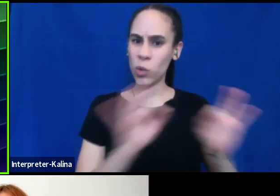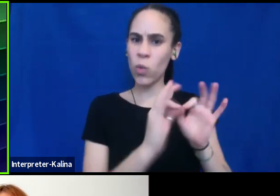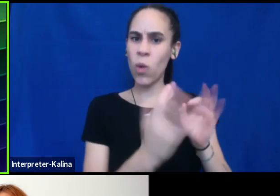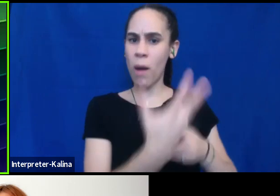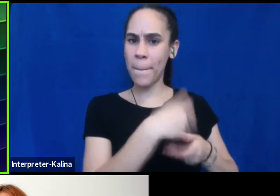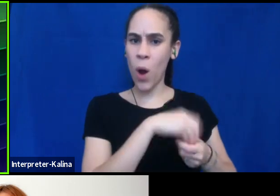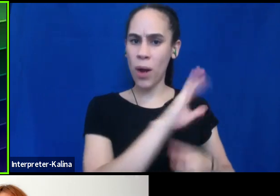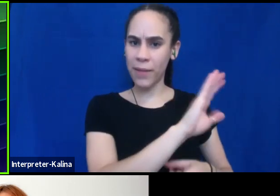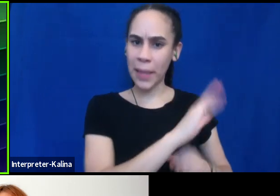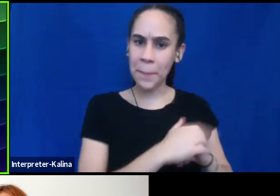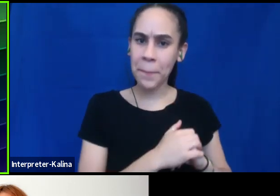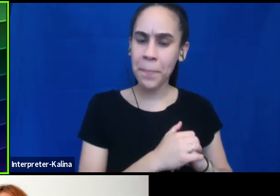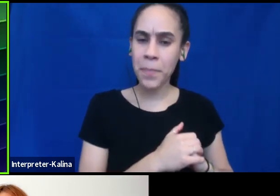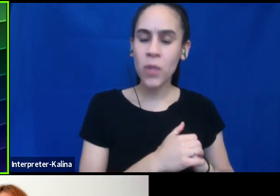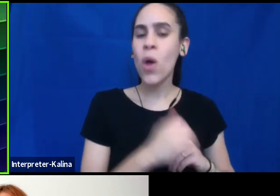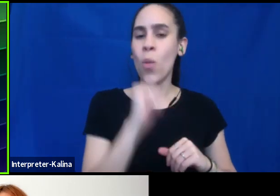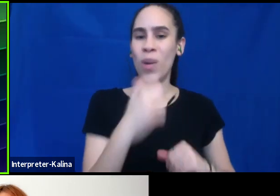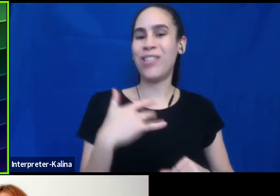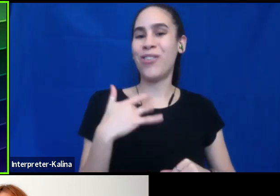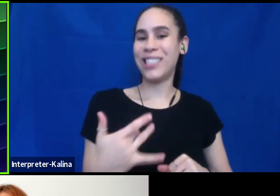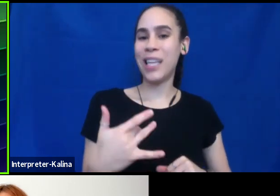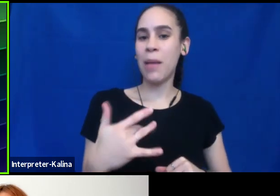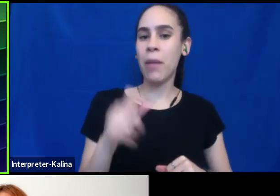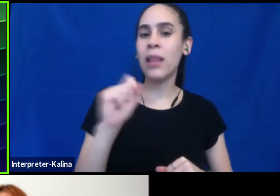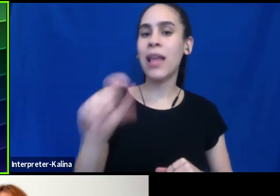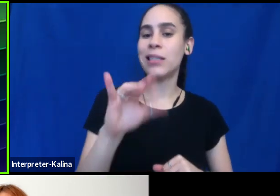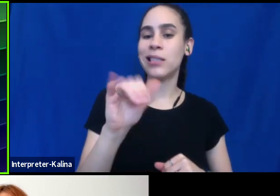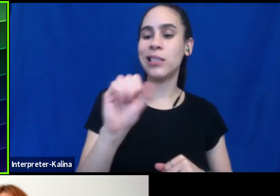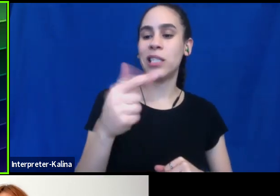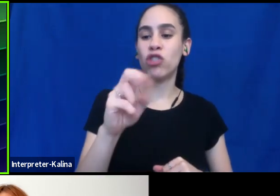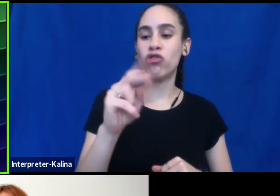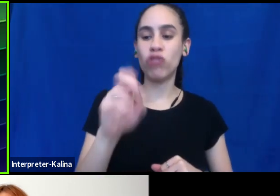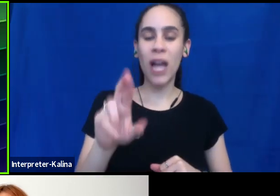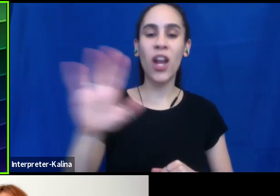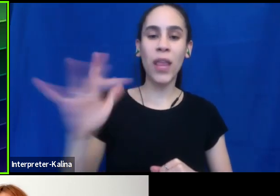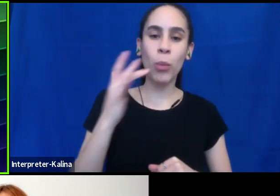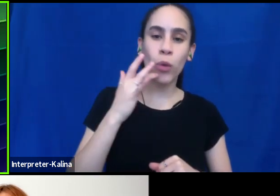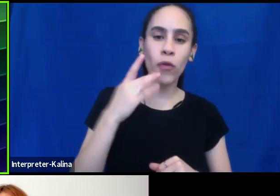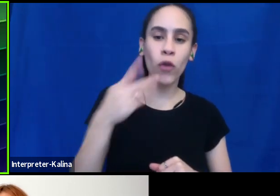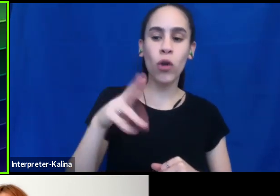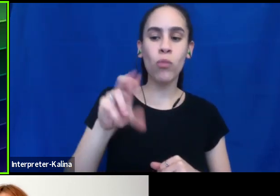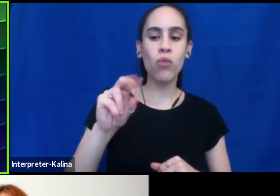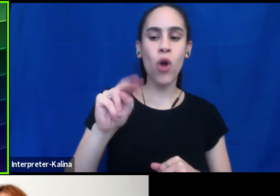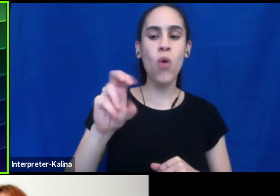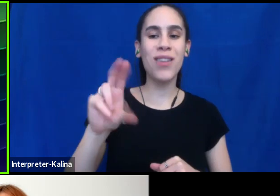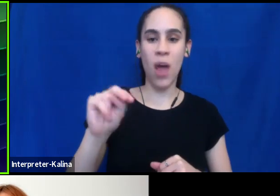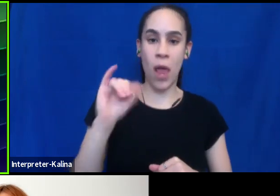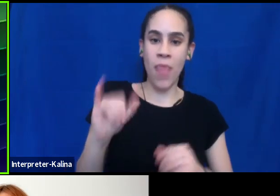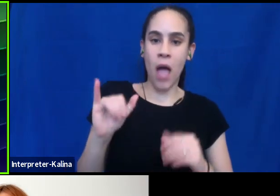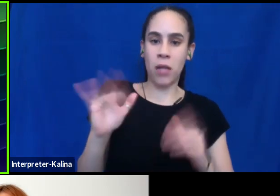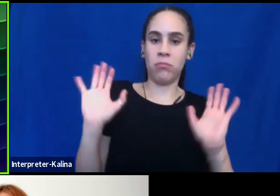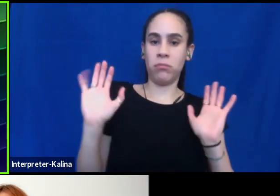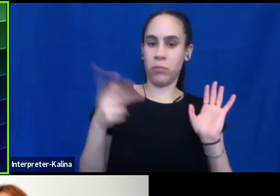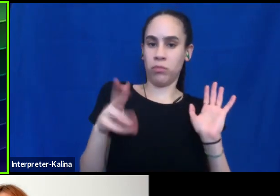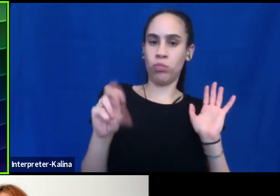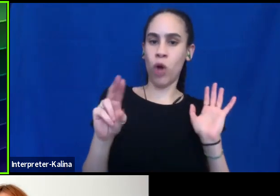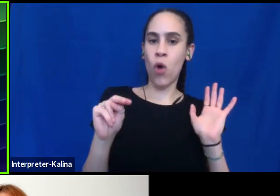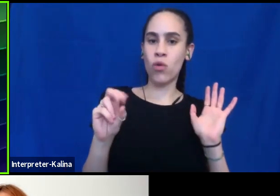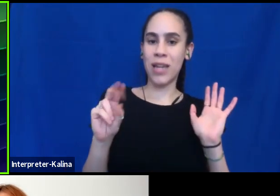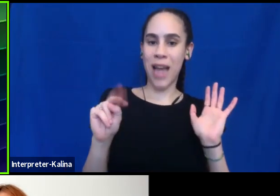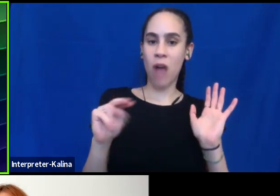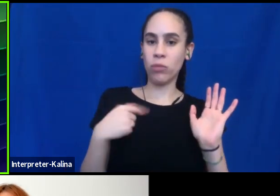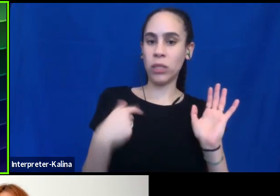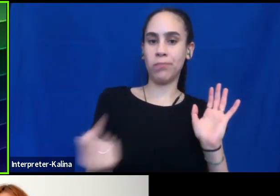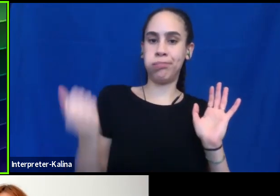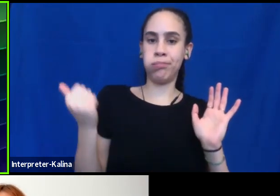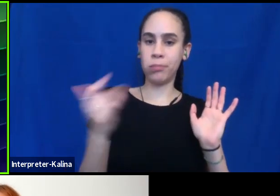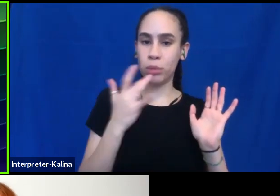we don't typically ask cisgender people what their preferred pronoun is. It's just our pronoun. And so, um, we actually have dropped the preferred. So,